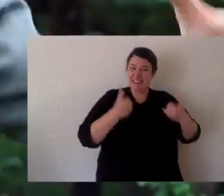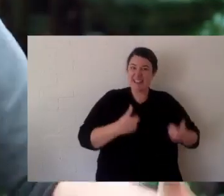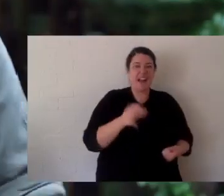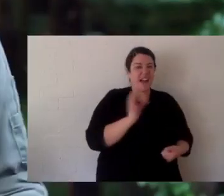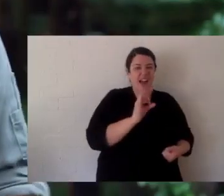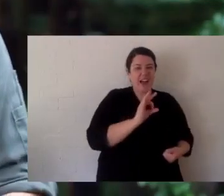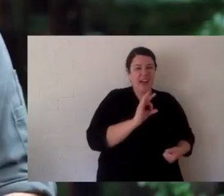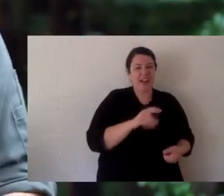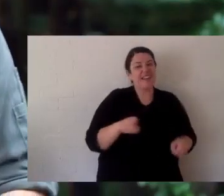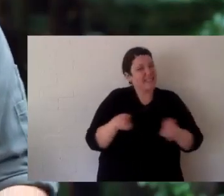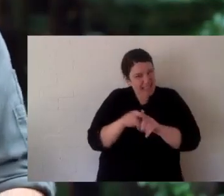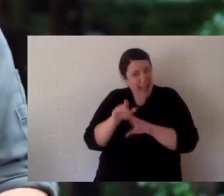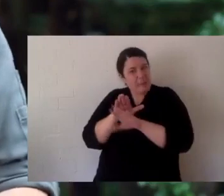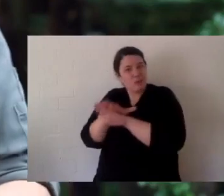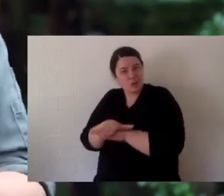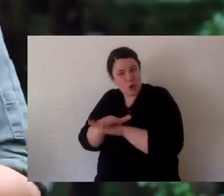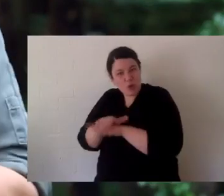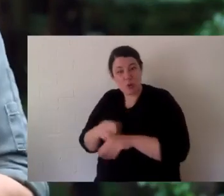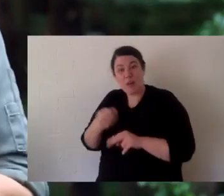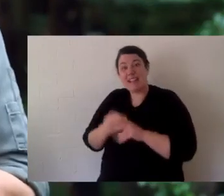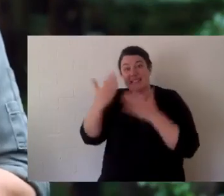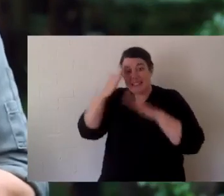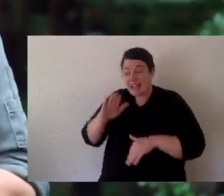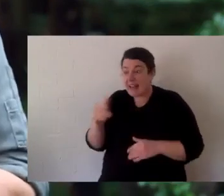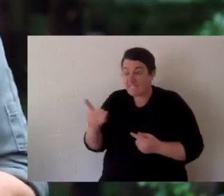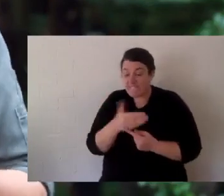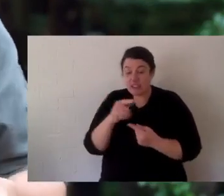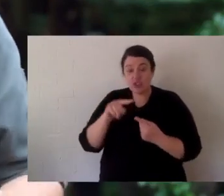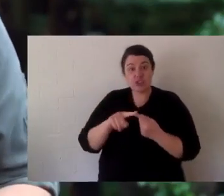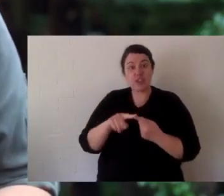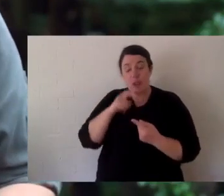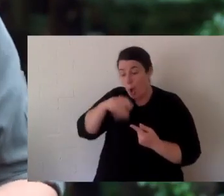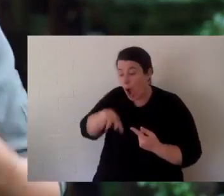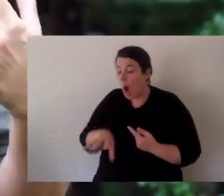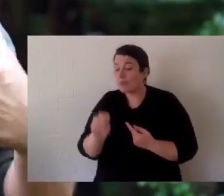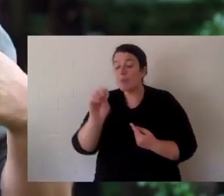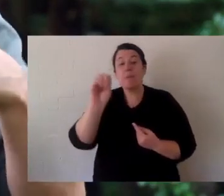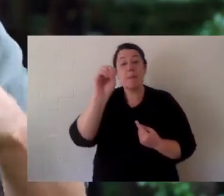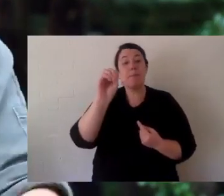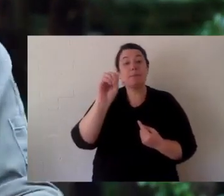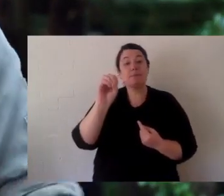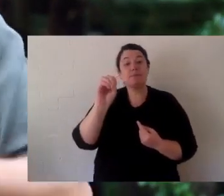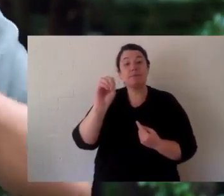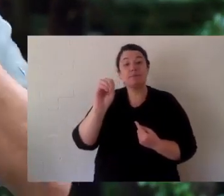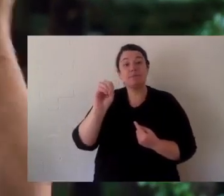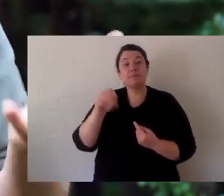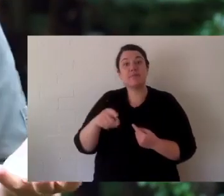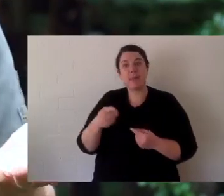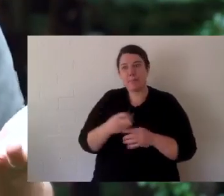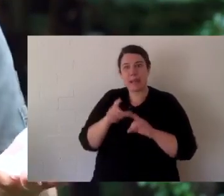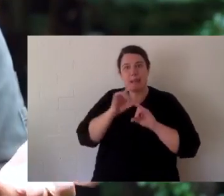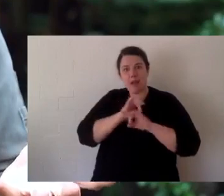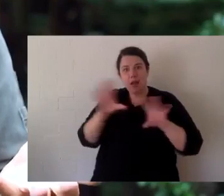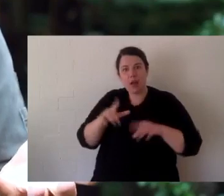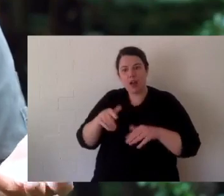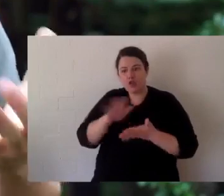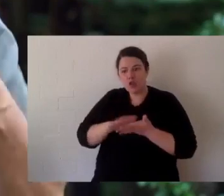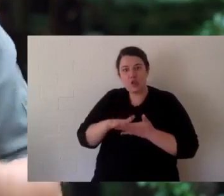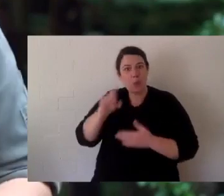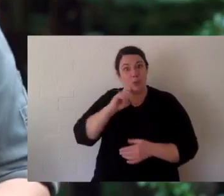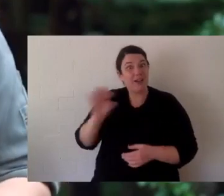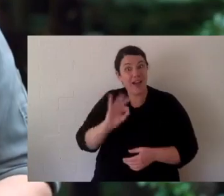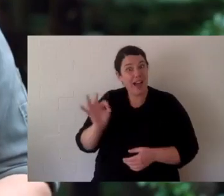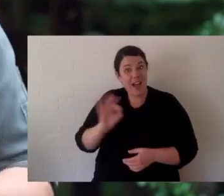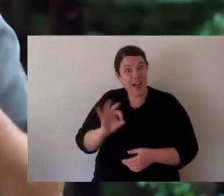Turtles do the same underwater so whether it's a dead fish they'll clean that up out of the system and it improves the water quality.